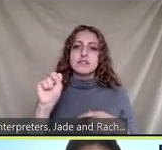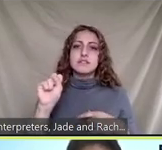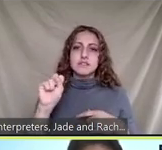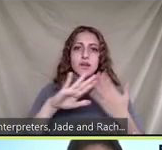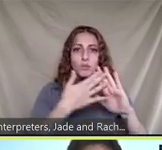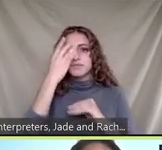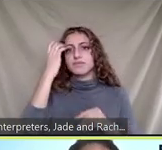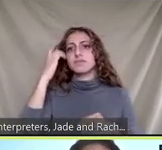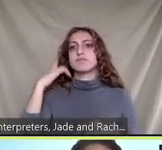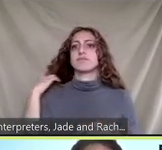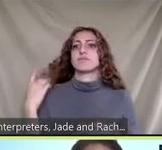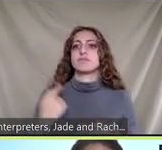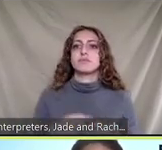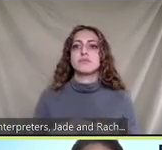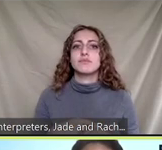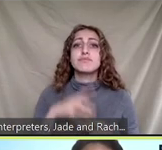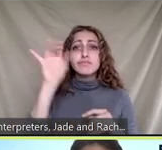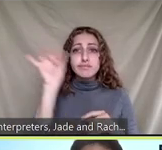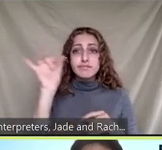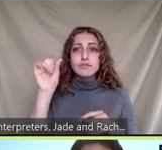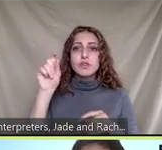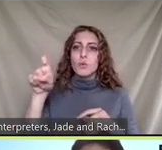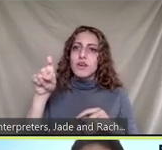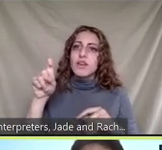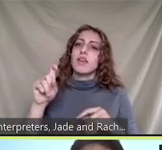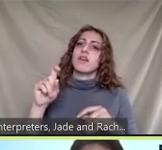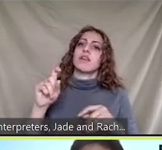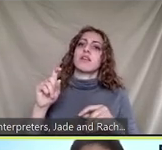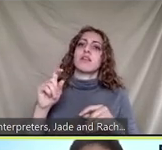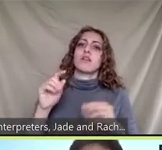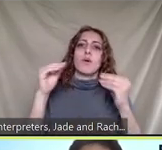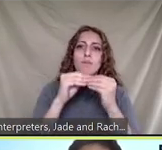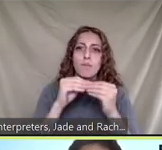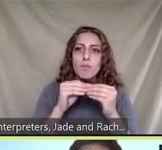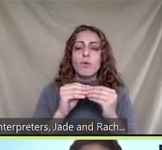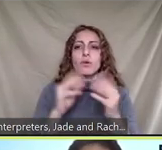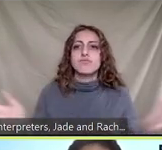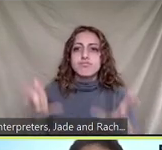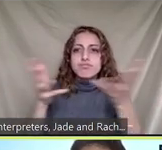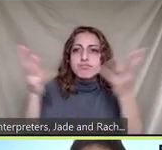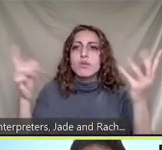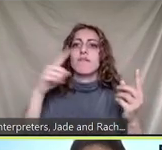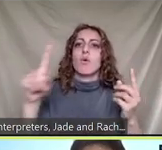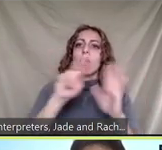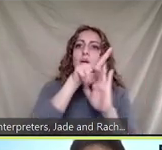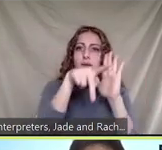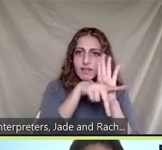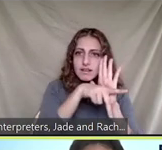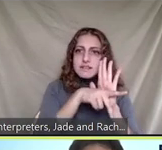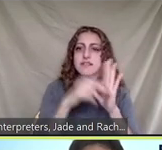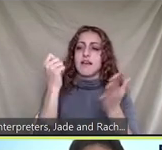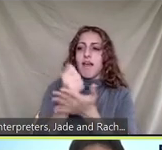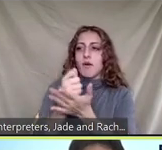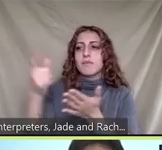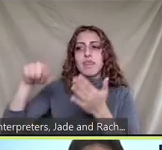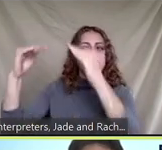communities we should also push for policies that penalize unsustainable development in historically underserved communities next